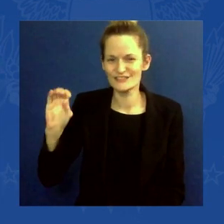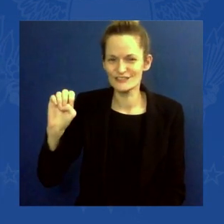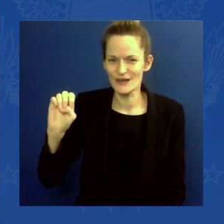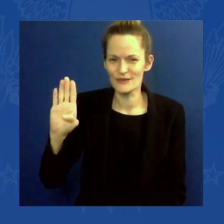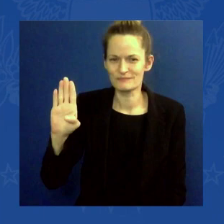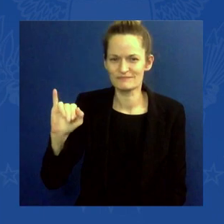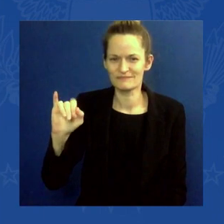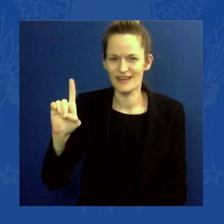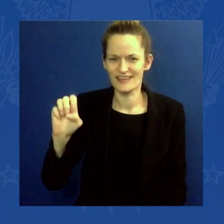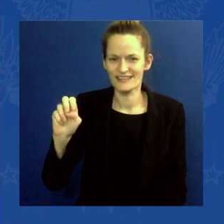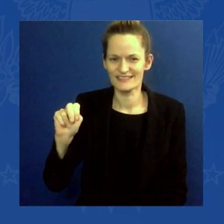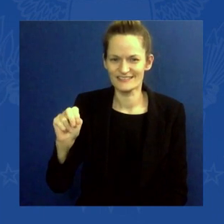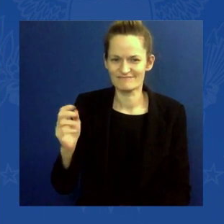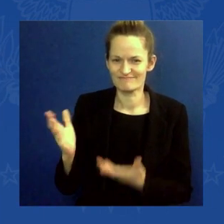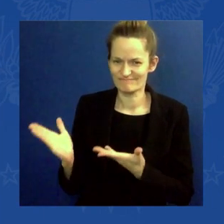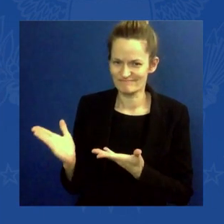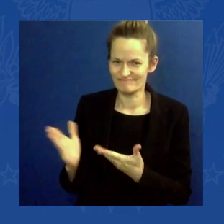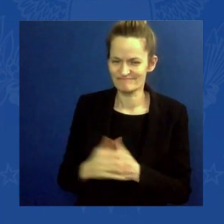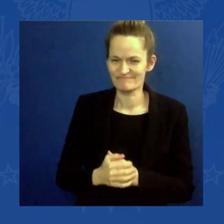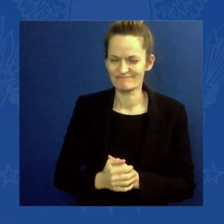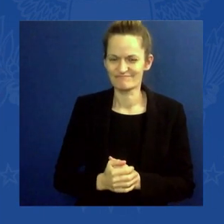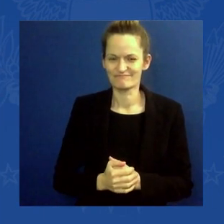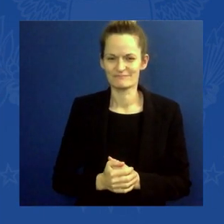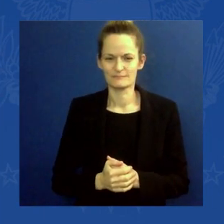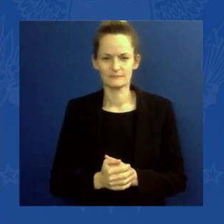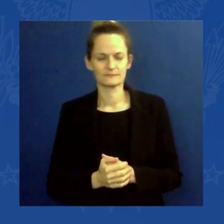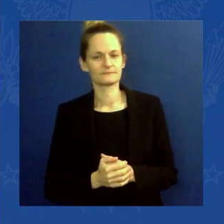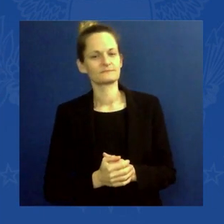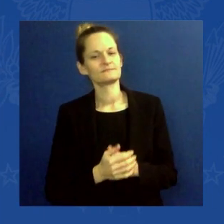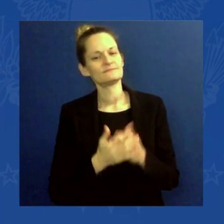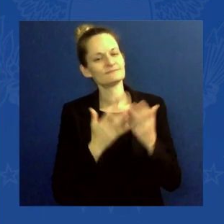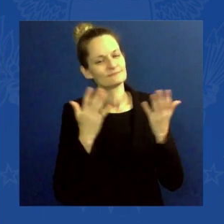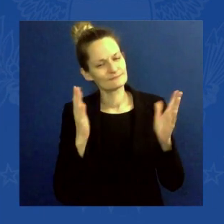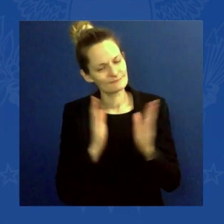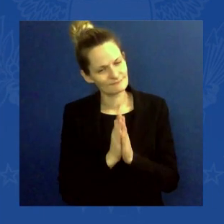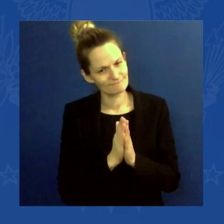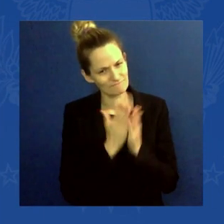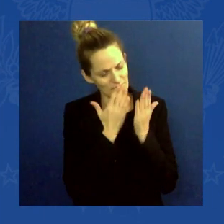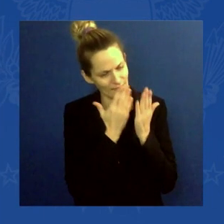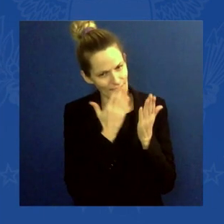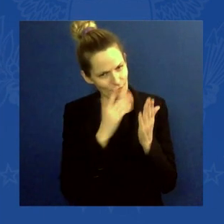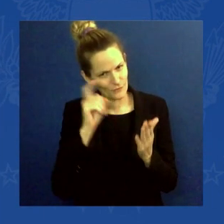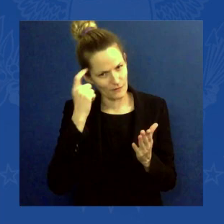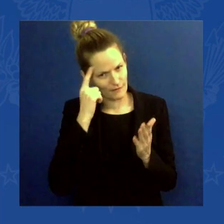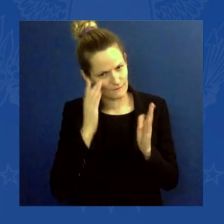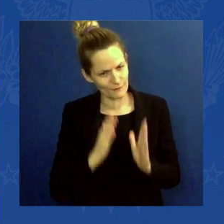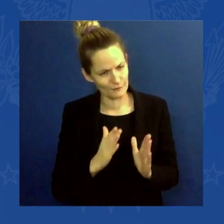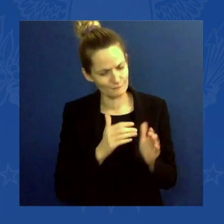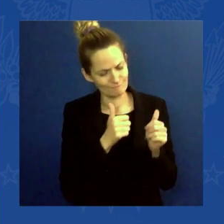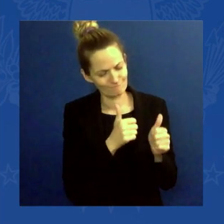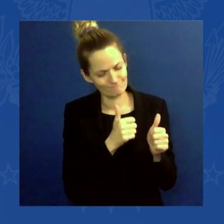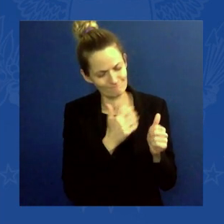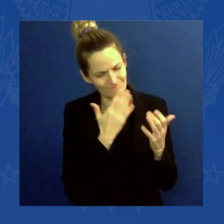Well, thank you, Governor, for those comments. I say good afternoon and